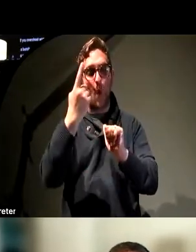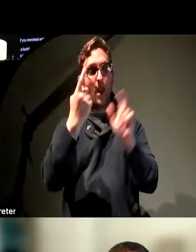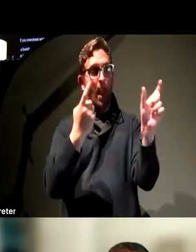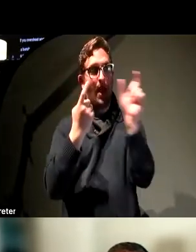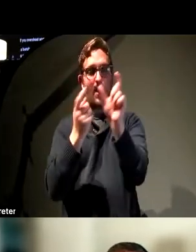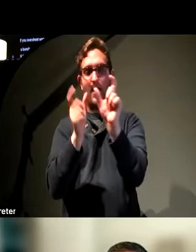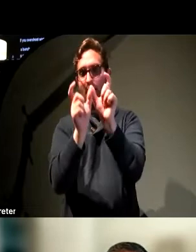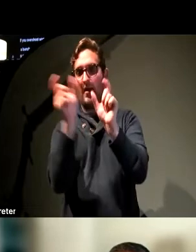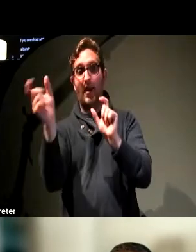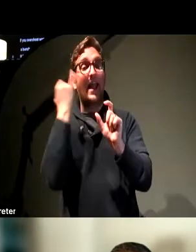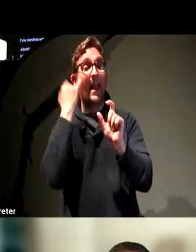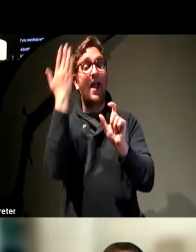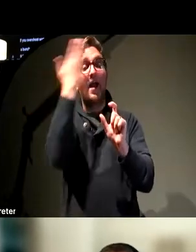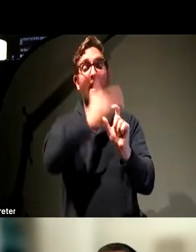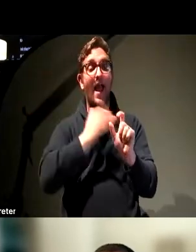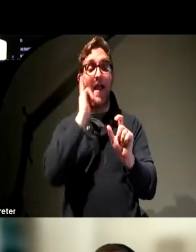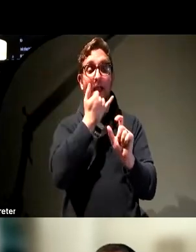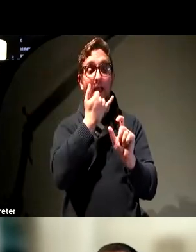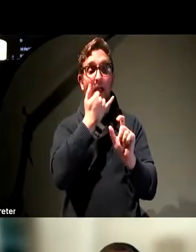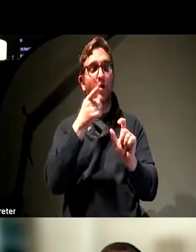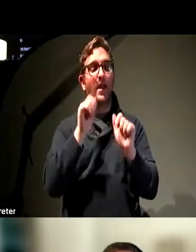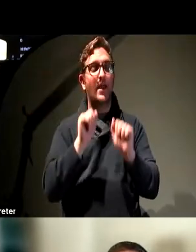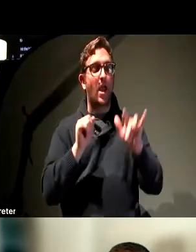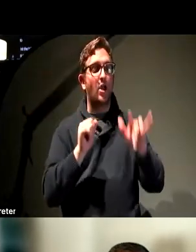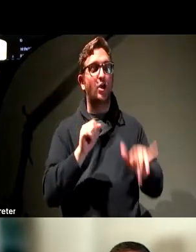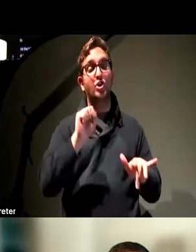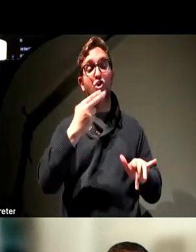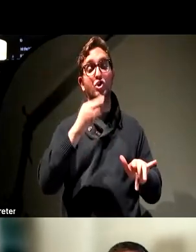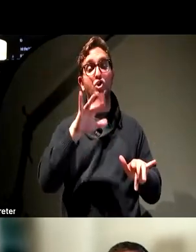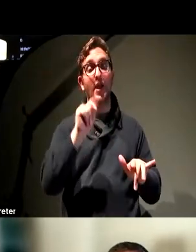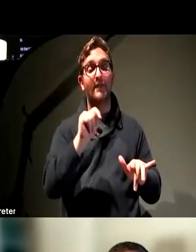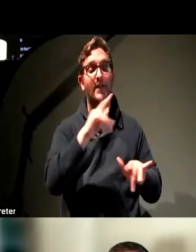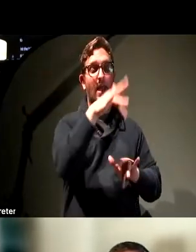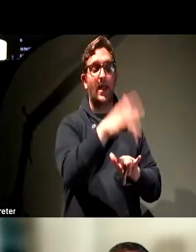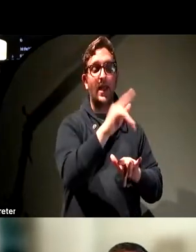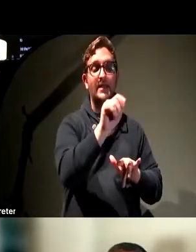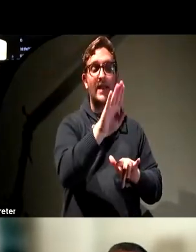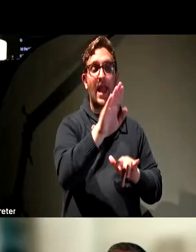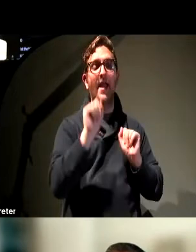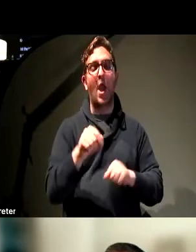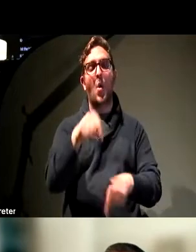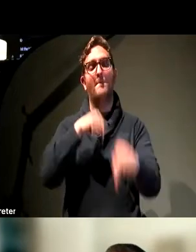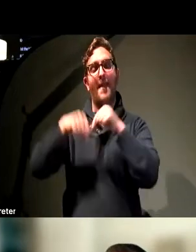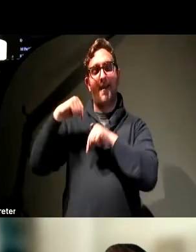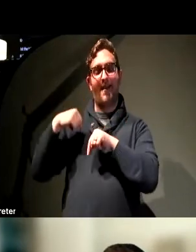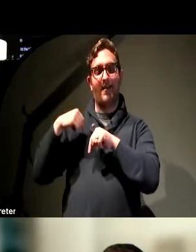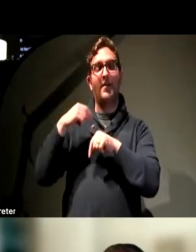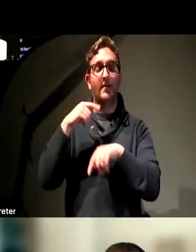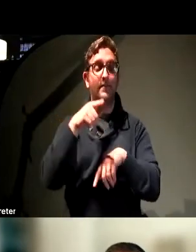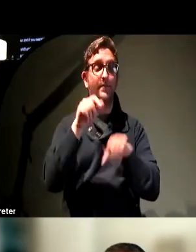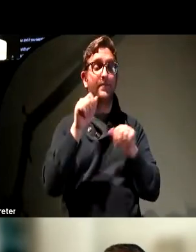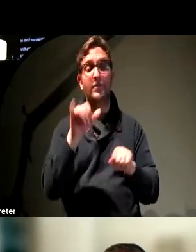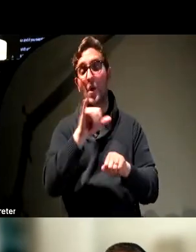if you overshoot one, if you hold down shift and hit the tab key, you should be able to go back to it. And you should also be able to activate